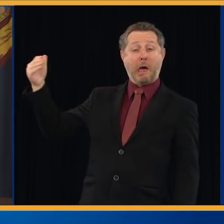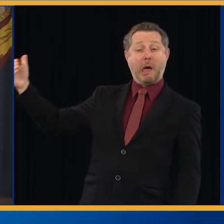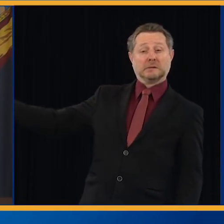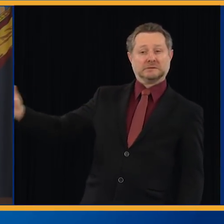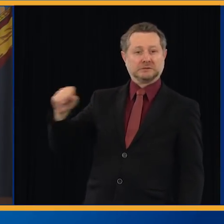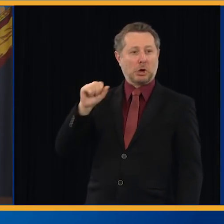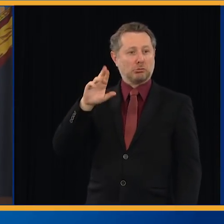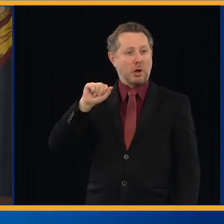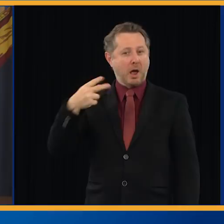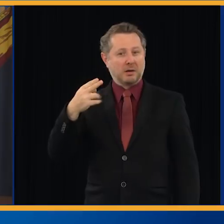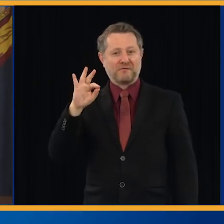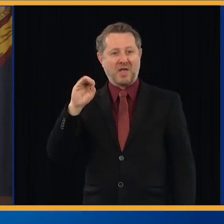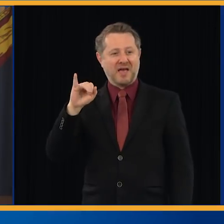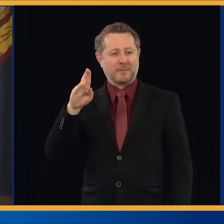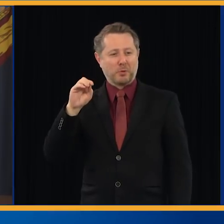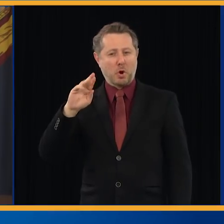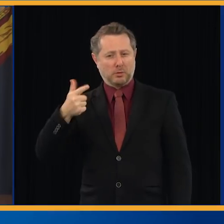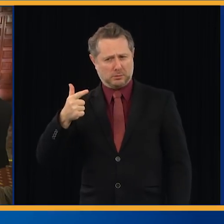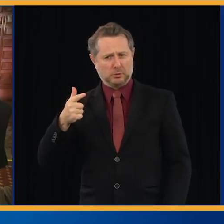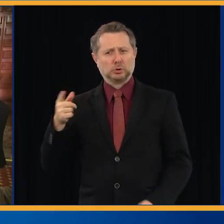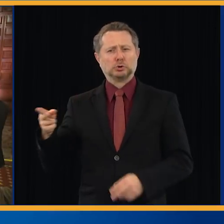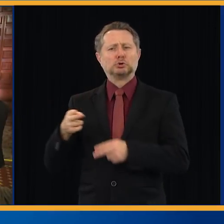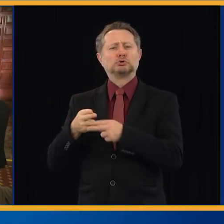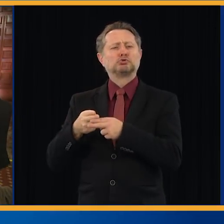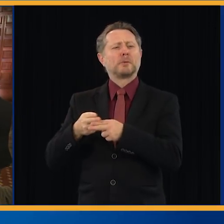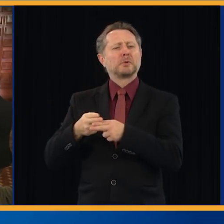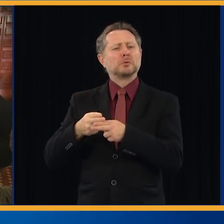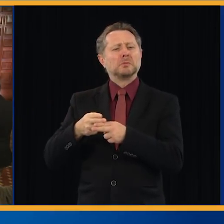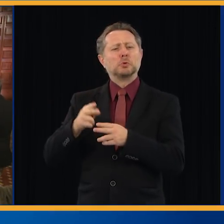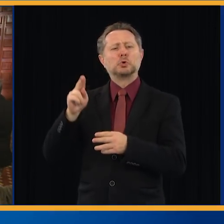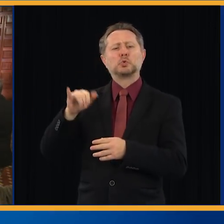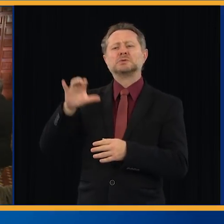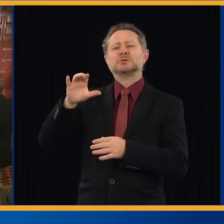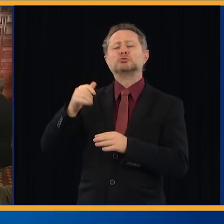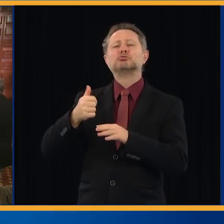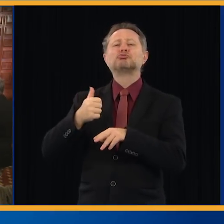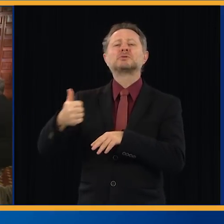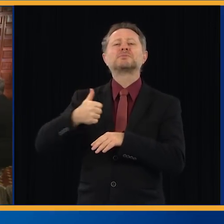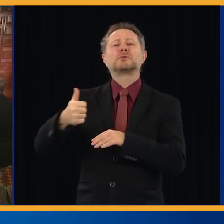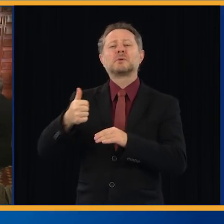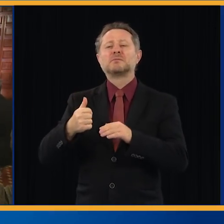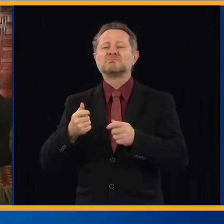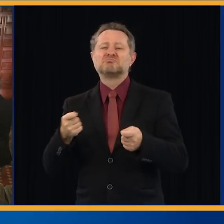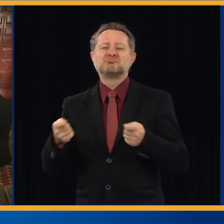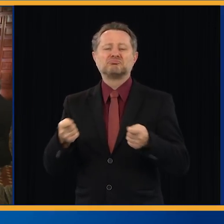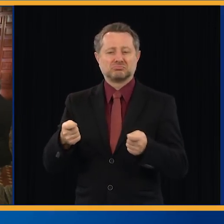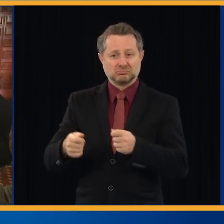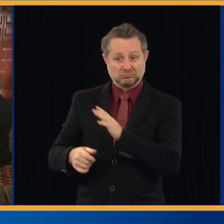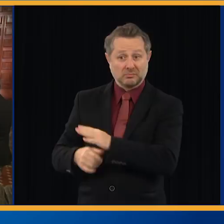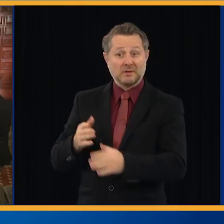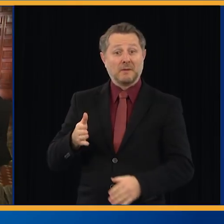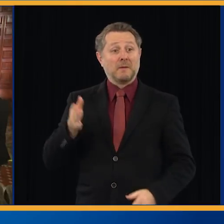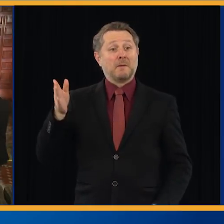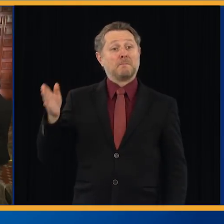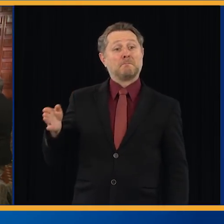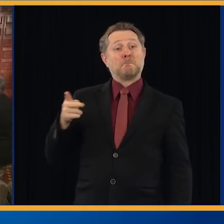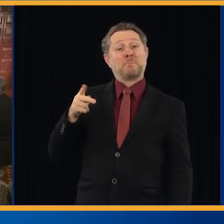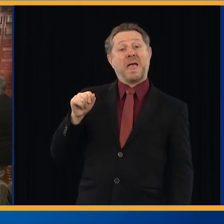who runs the New York City Transit System. To her left, Patrick Foy, Chairman of the MTA.